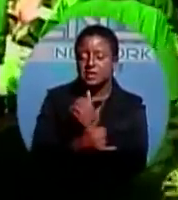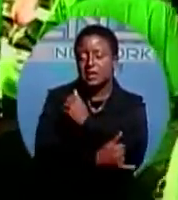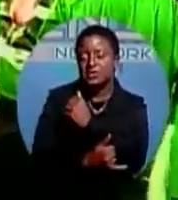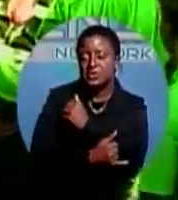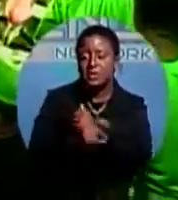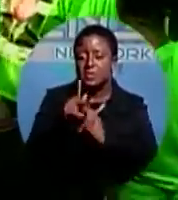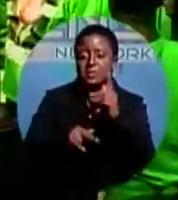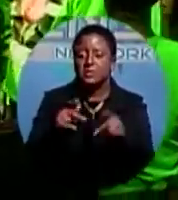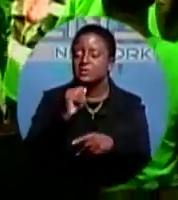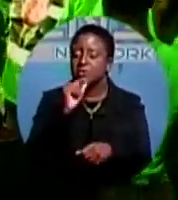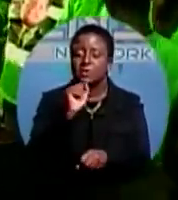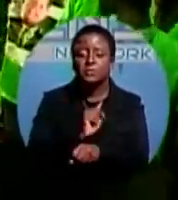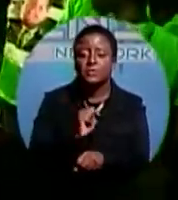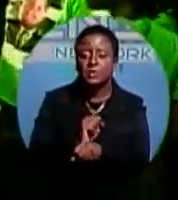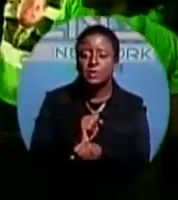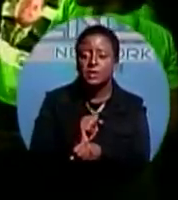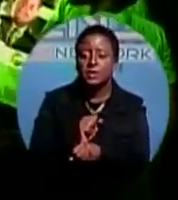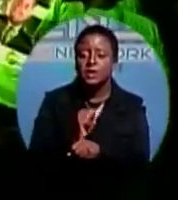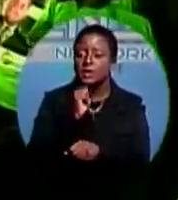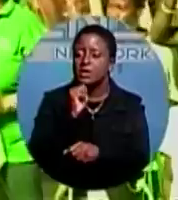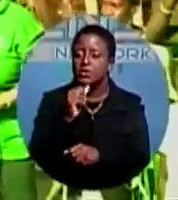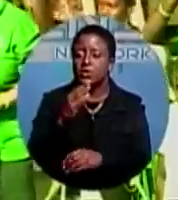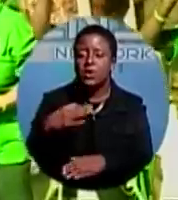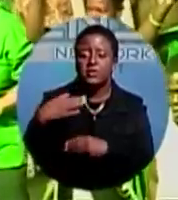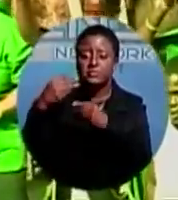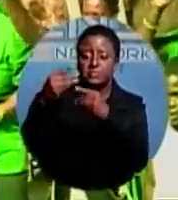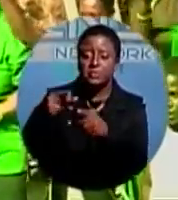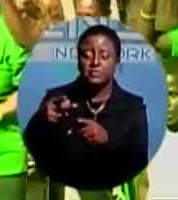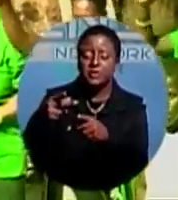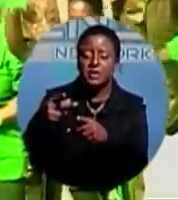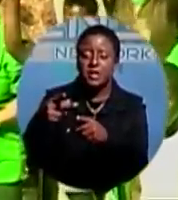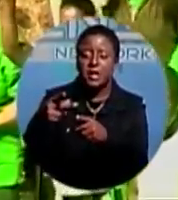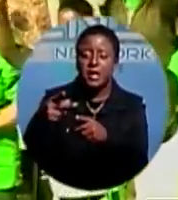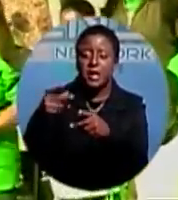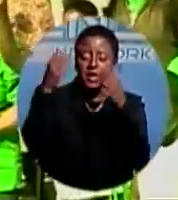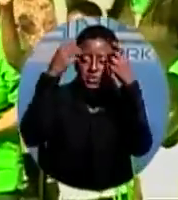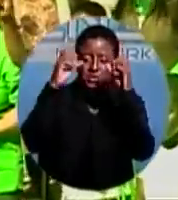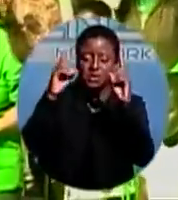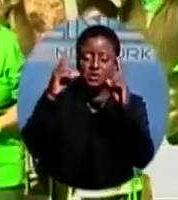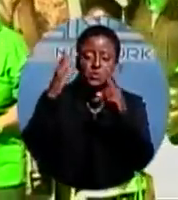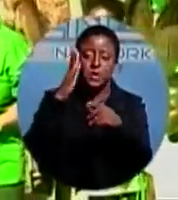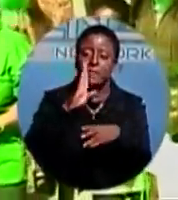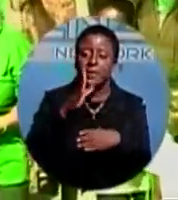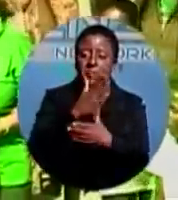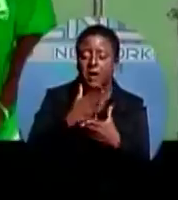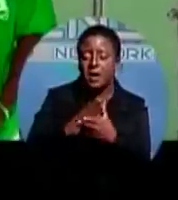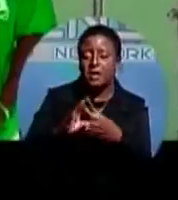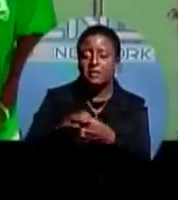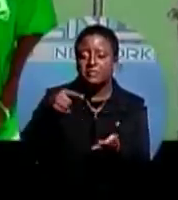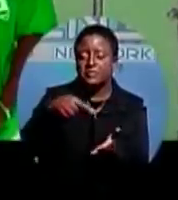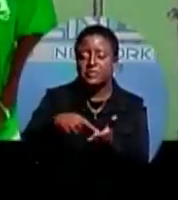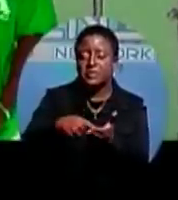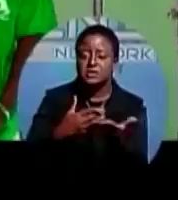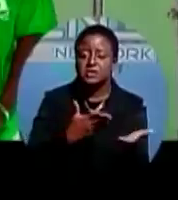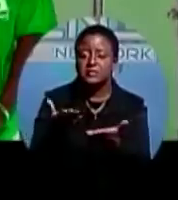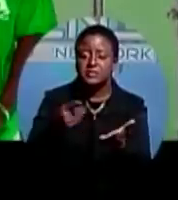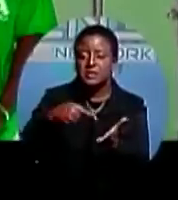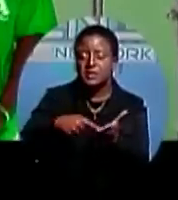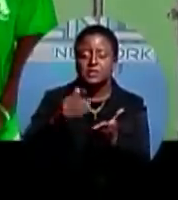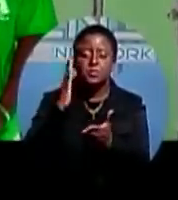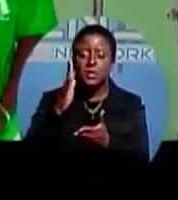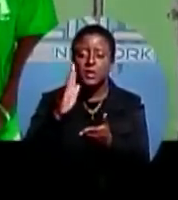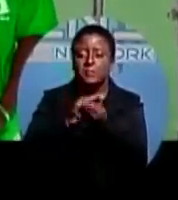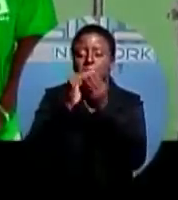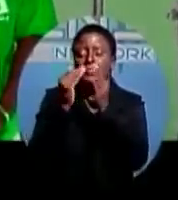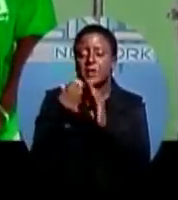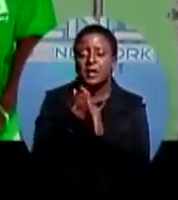unemployed are not furthering their education, will be a part of the service. This will become a